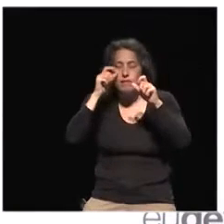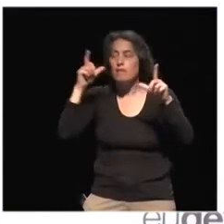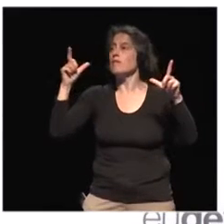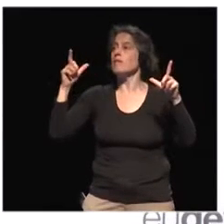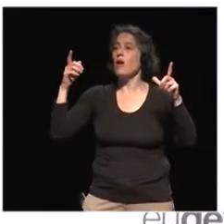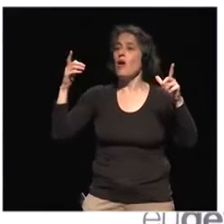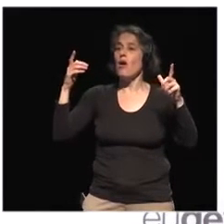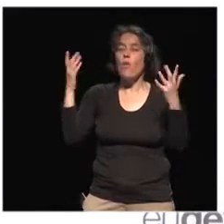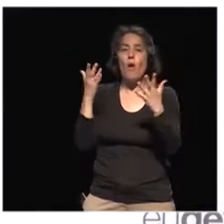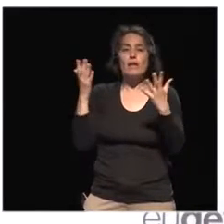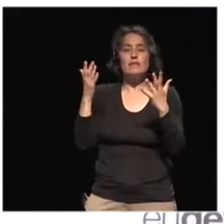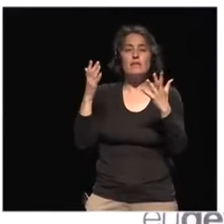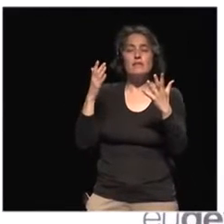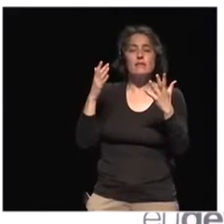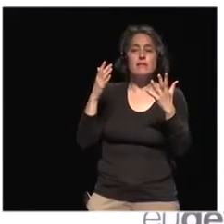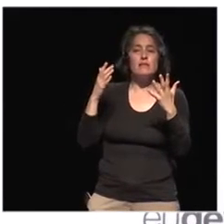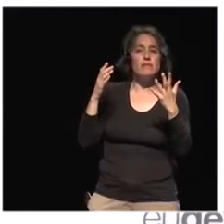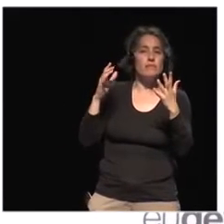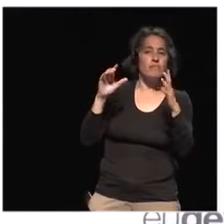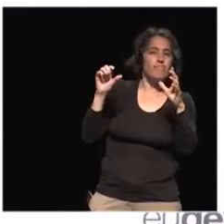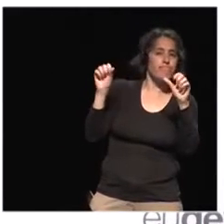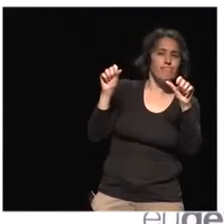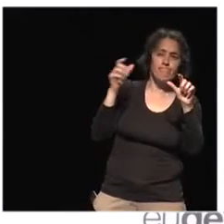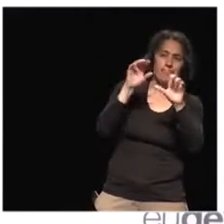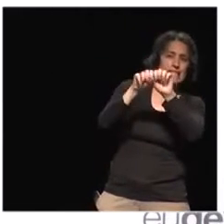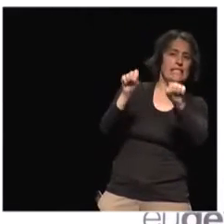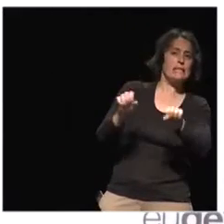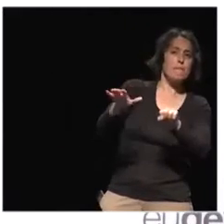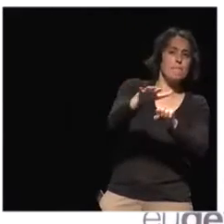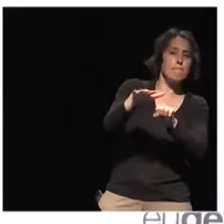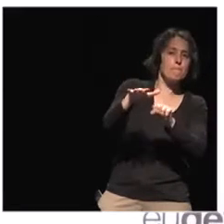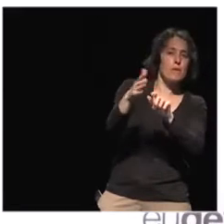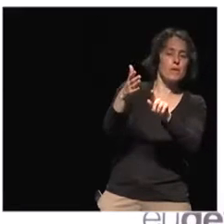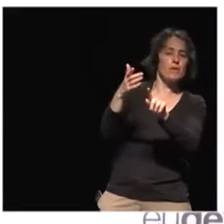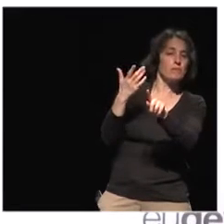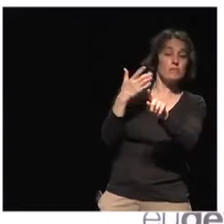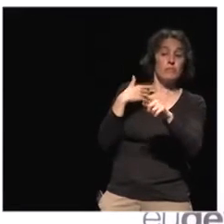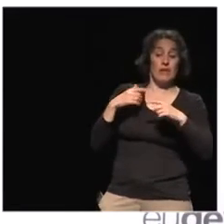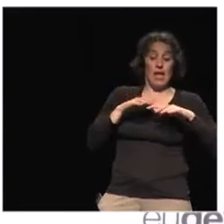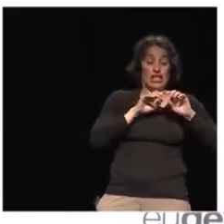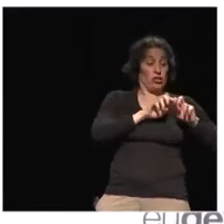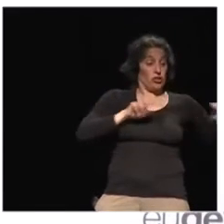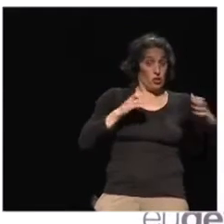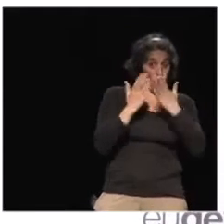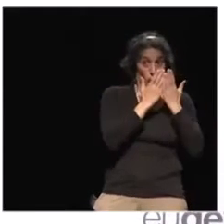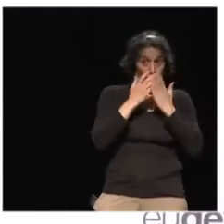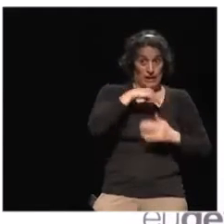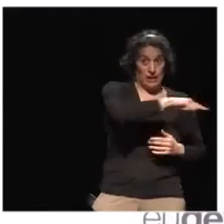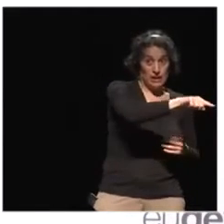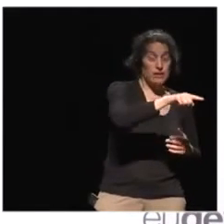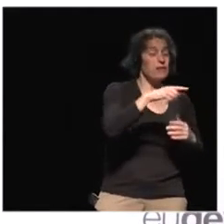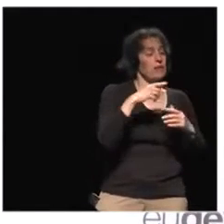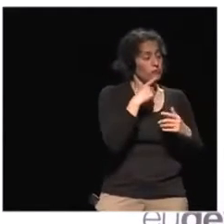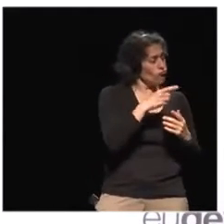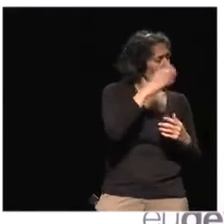was always something that they were always going to be comfortable with. Because they never knew what they were going to get into. They might be out of a job,